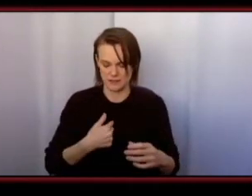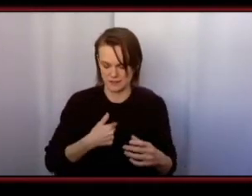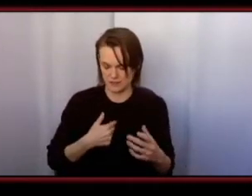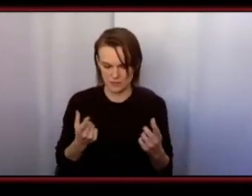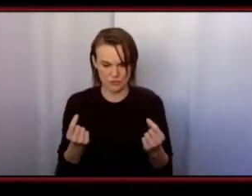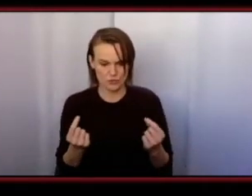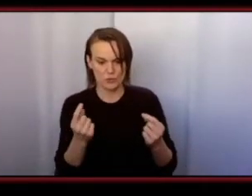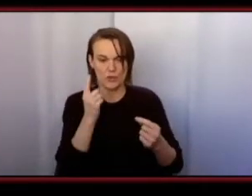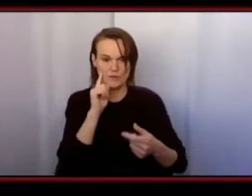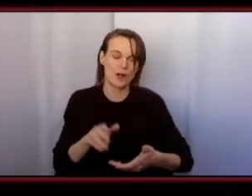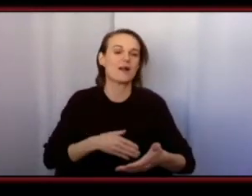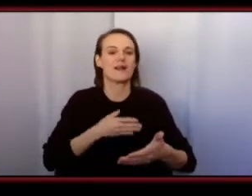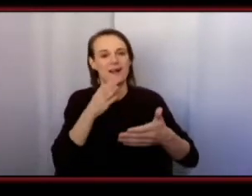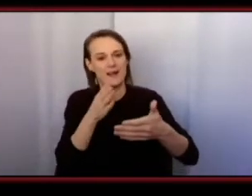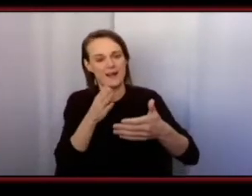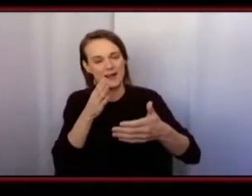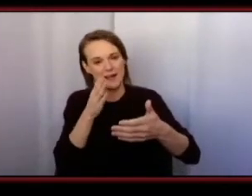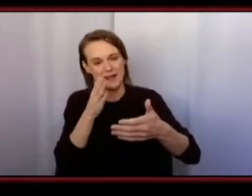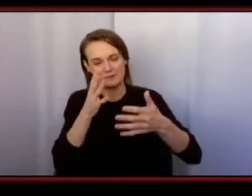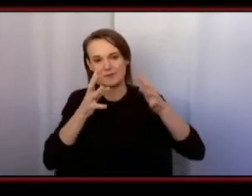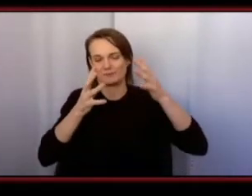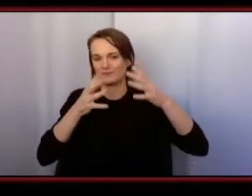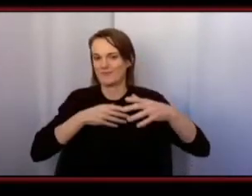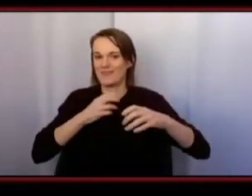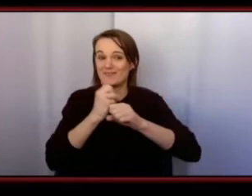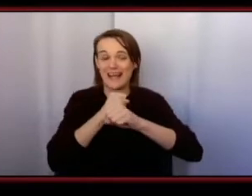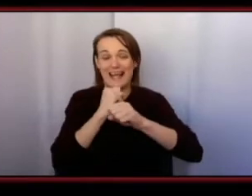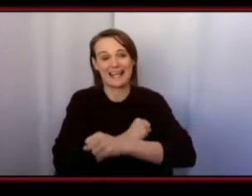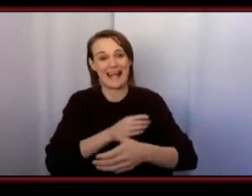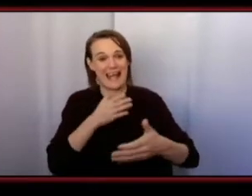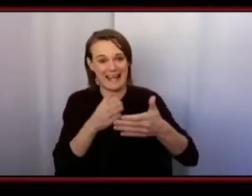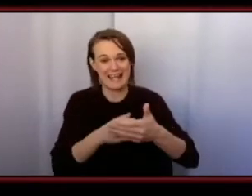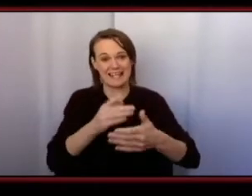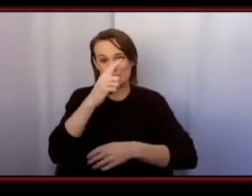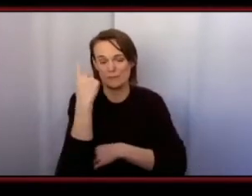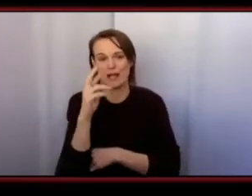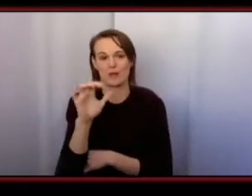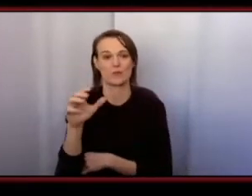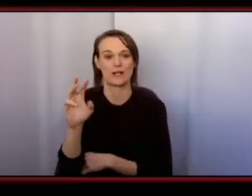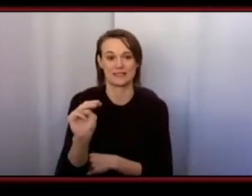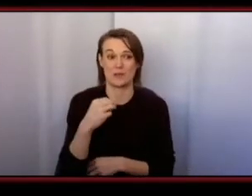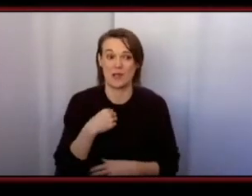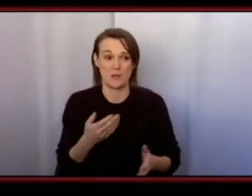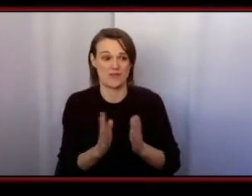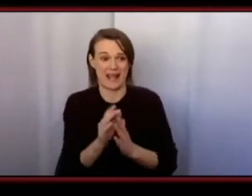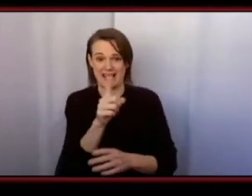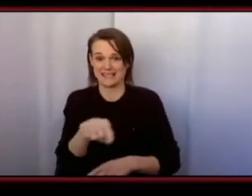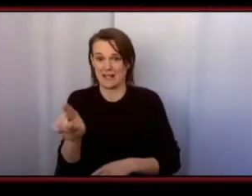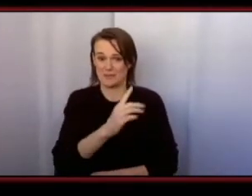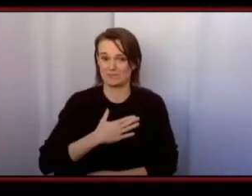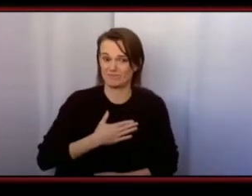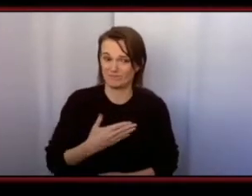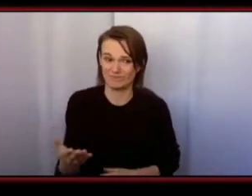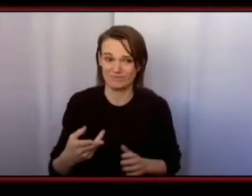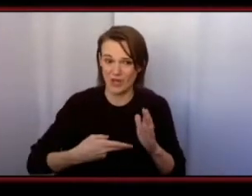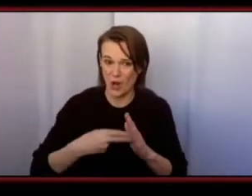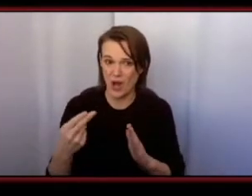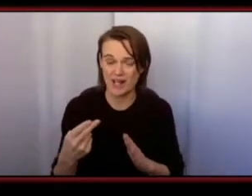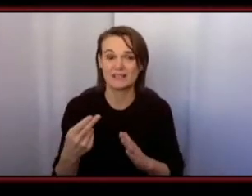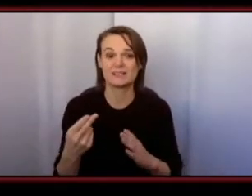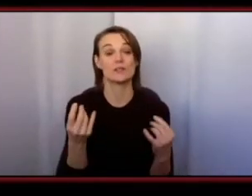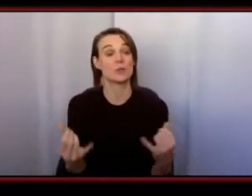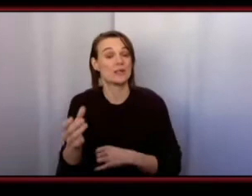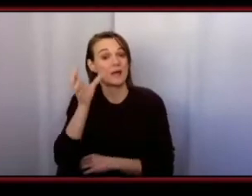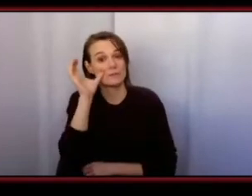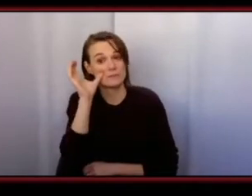-black racism we have asked our panelists to be frank about their experiences as entrepreneurs and so after you hear about the barriers challenges and